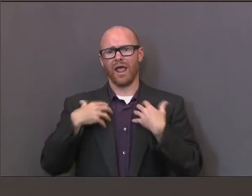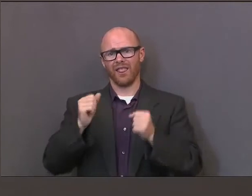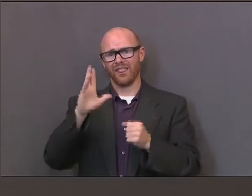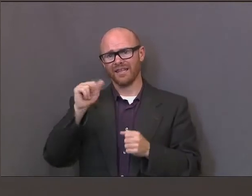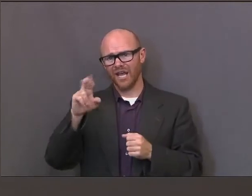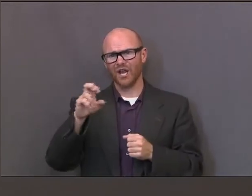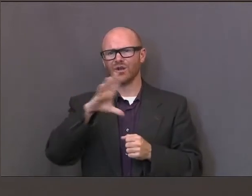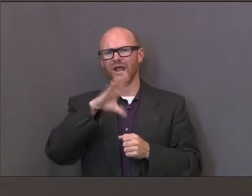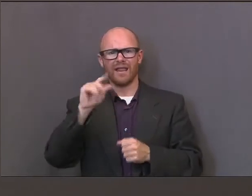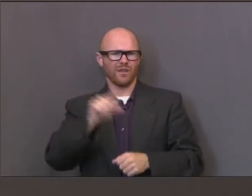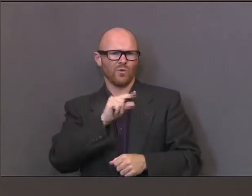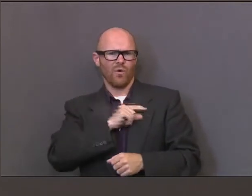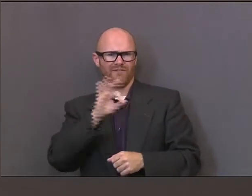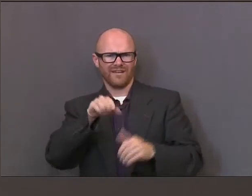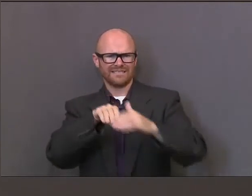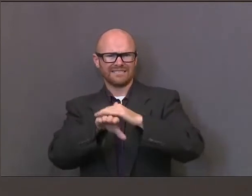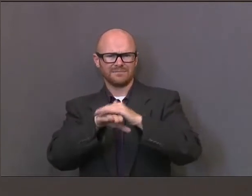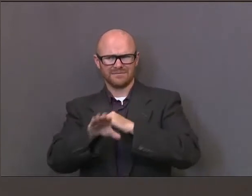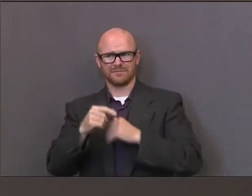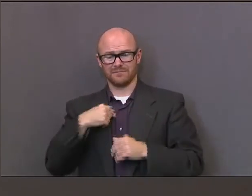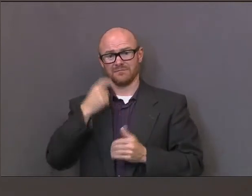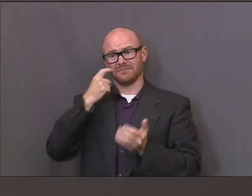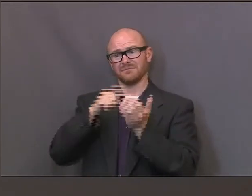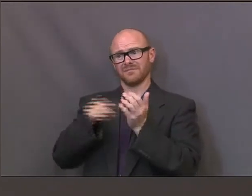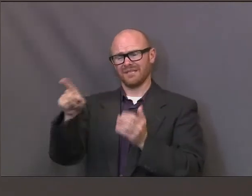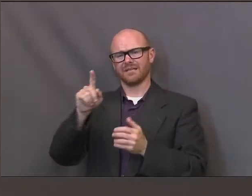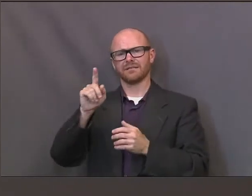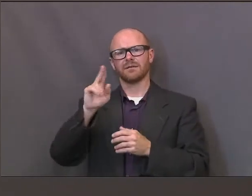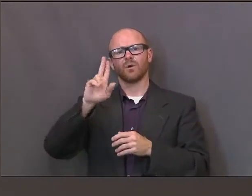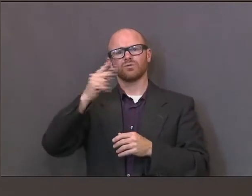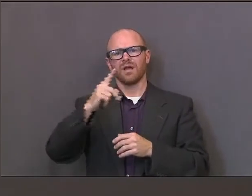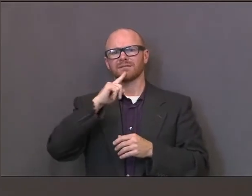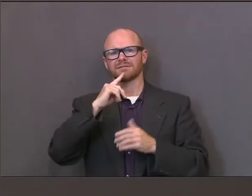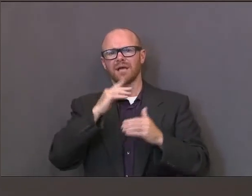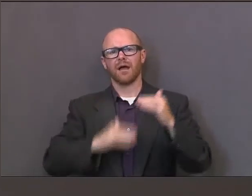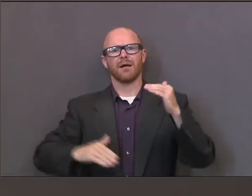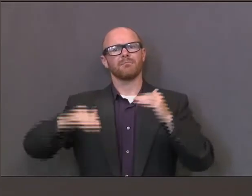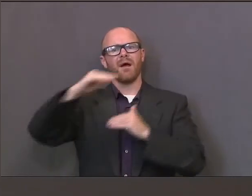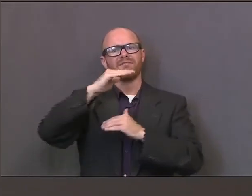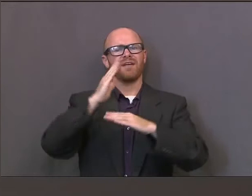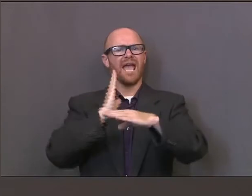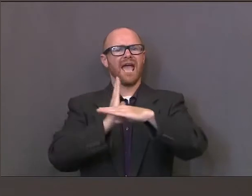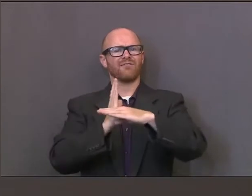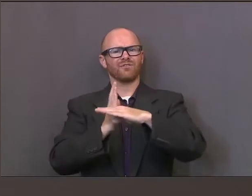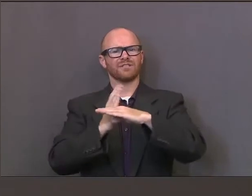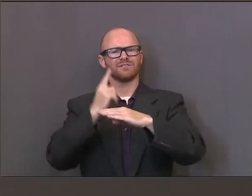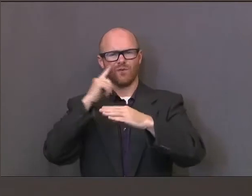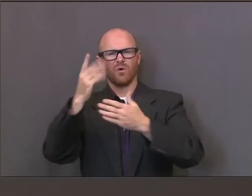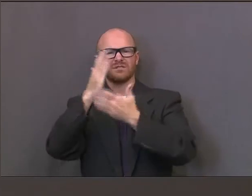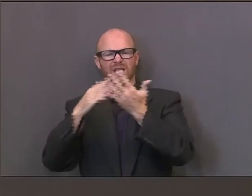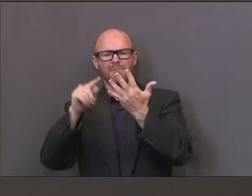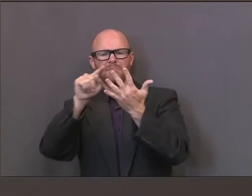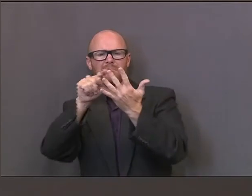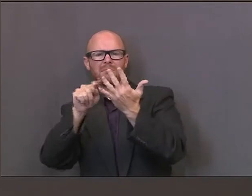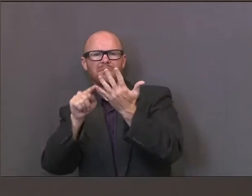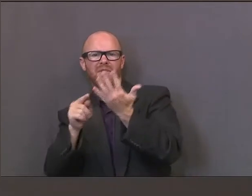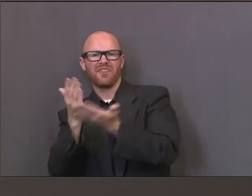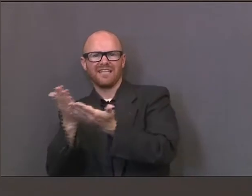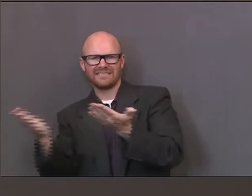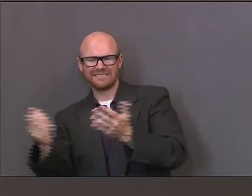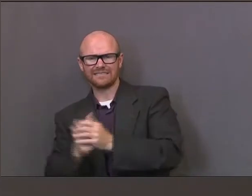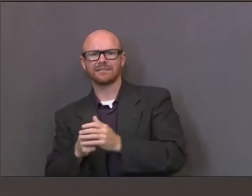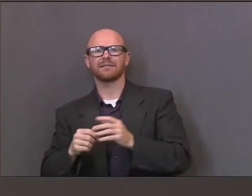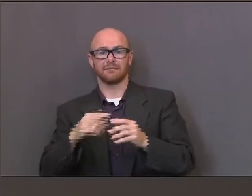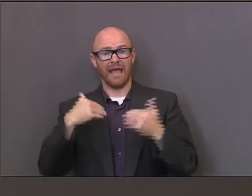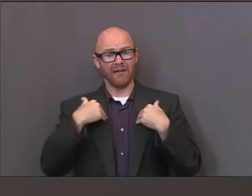accessibility, and we were noted that Utah was above average in health care equality and accessibility, and that we